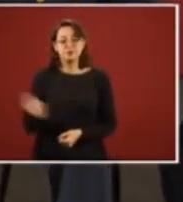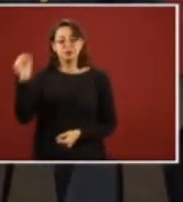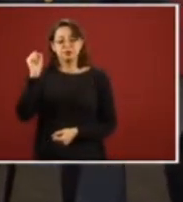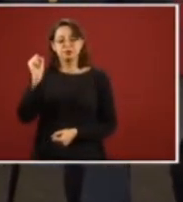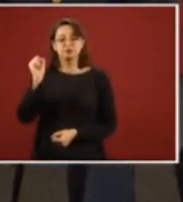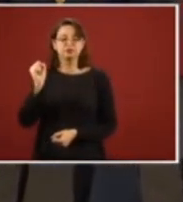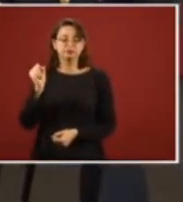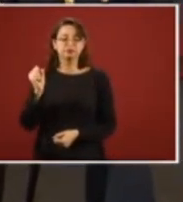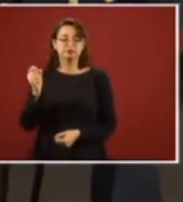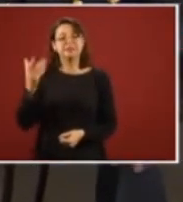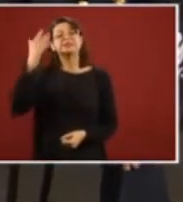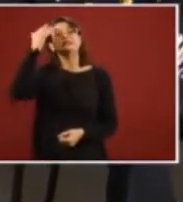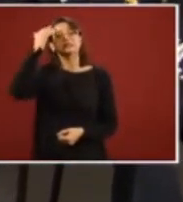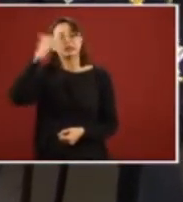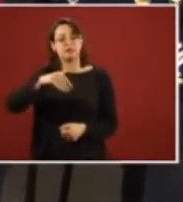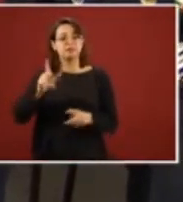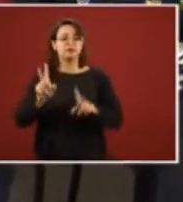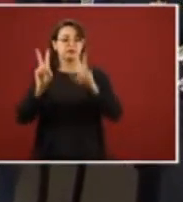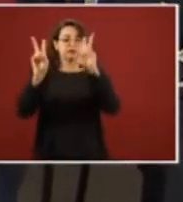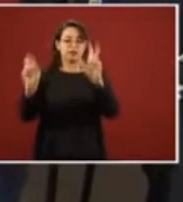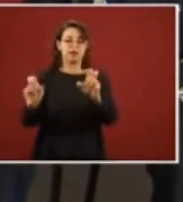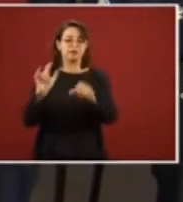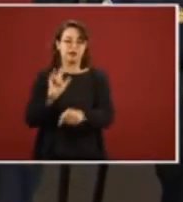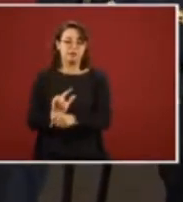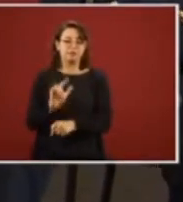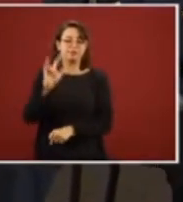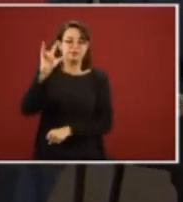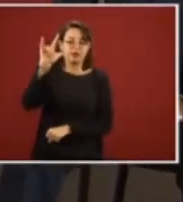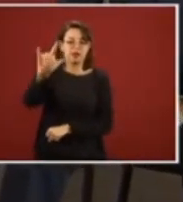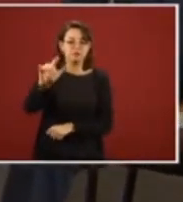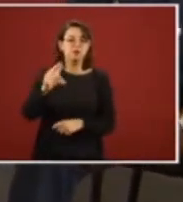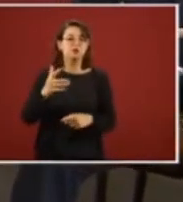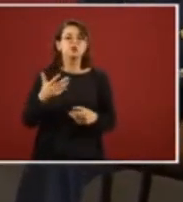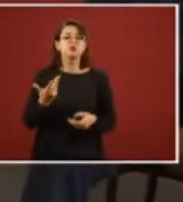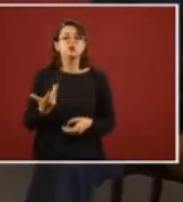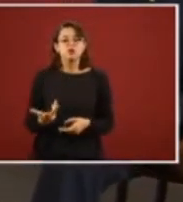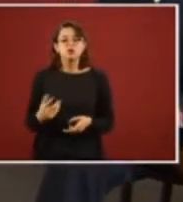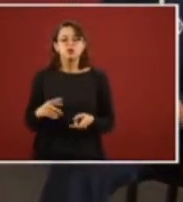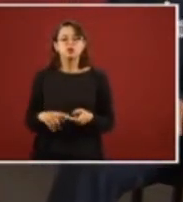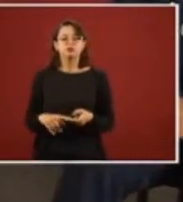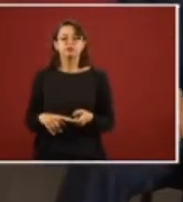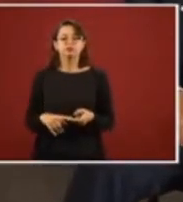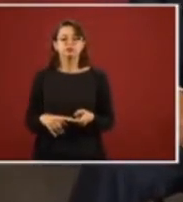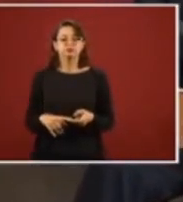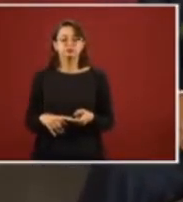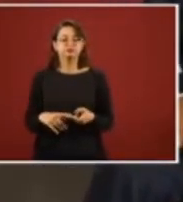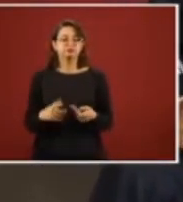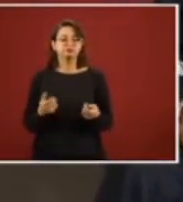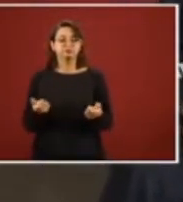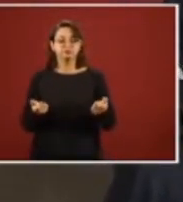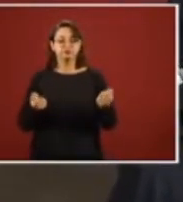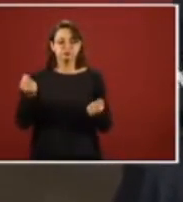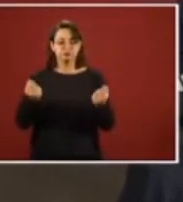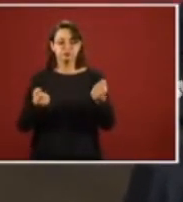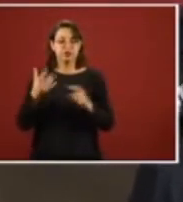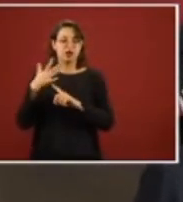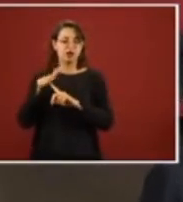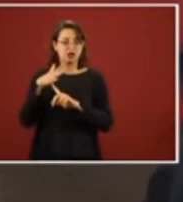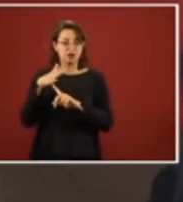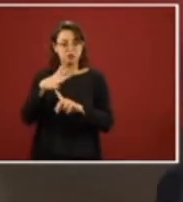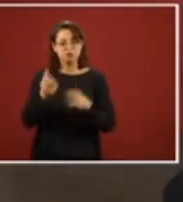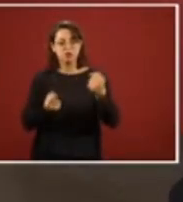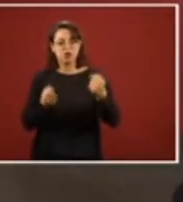And we're also asking the Air Force because they're specialists and they understand